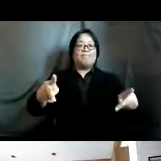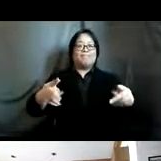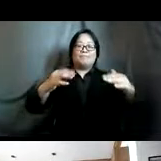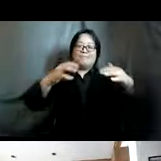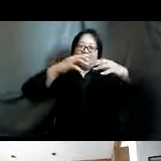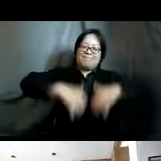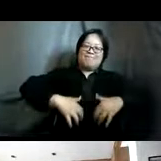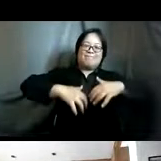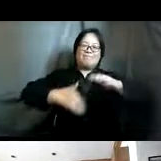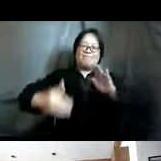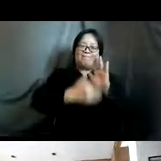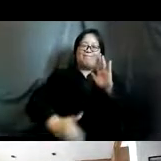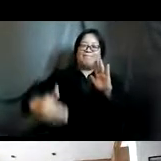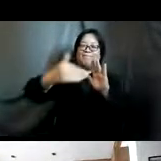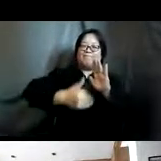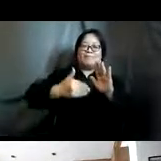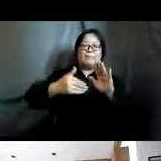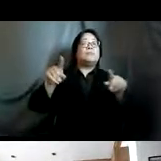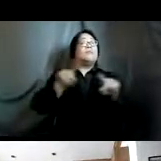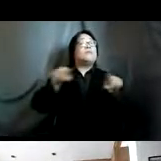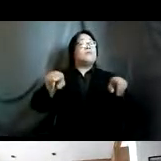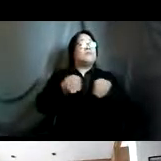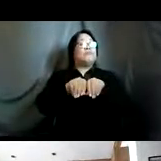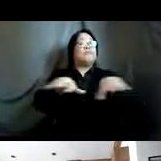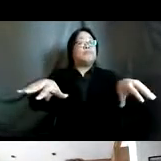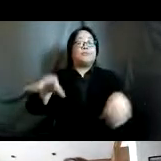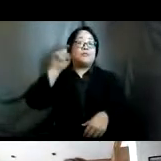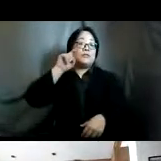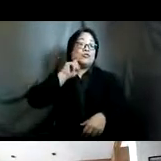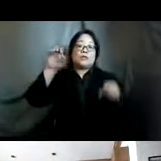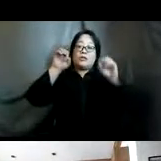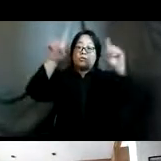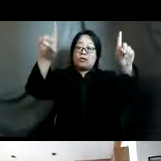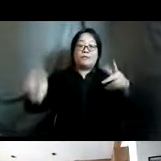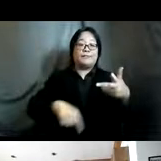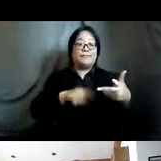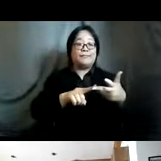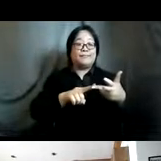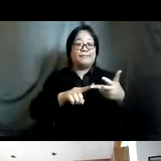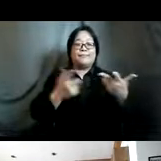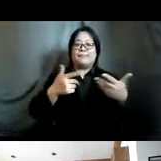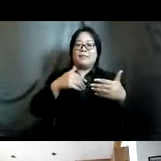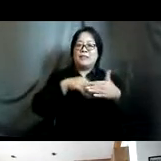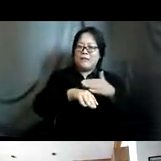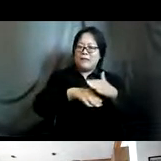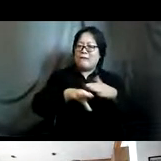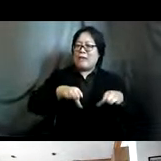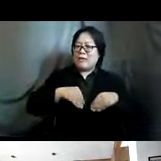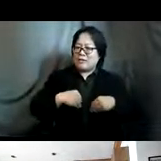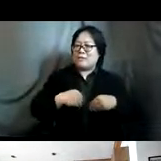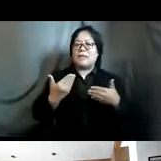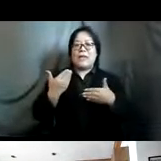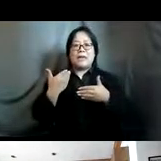expand if come to expanding comprehensive sexuality education increasing the availability acceptability as accessibility